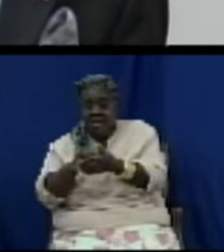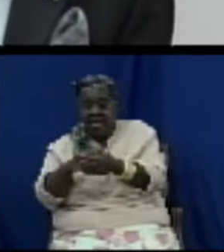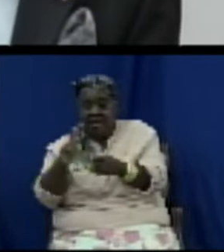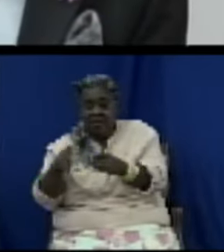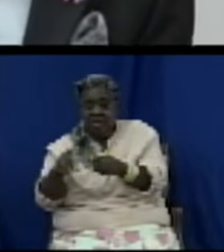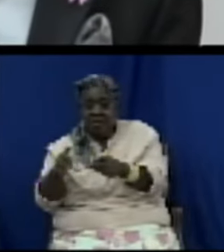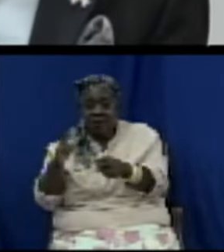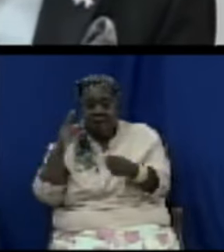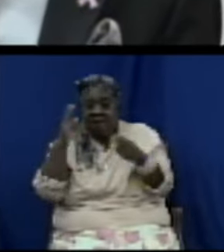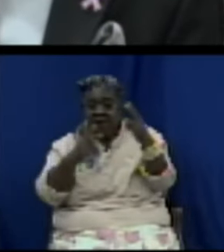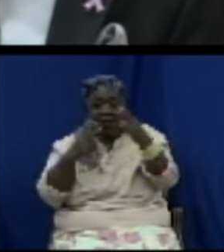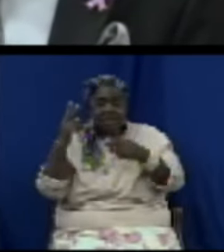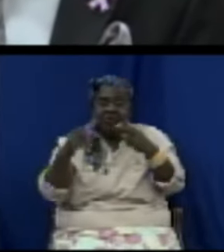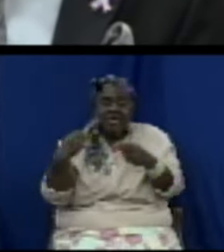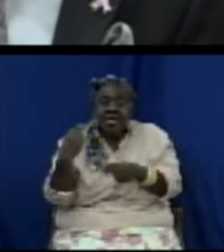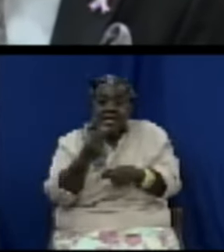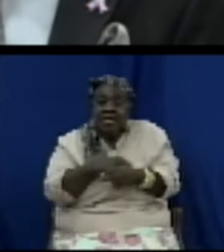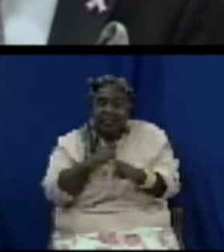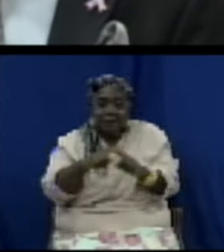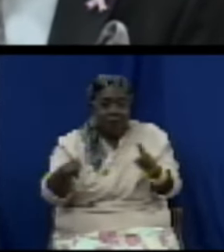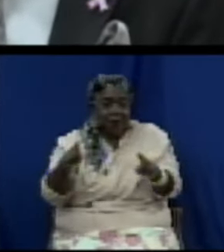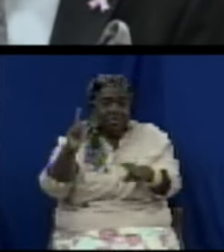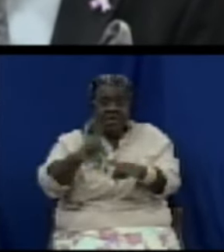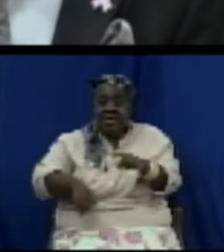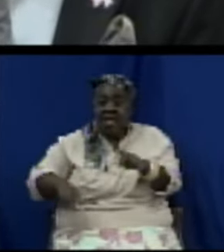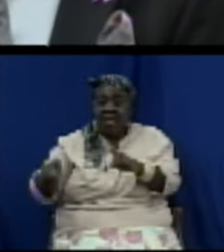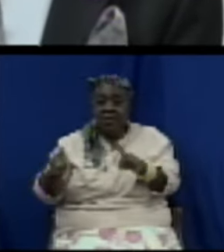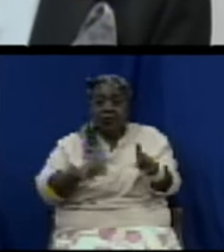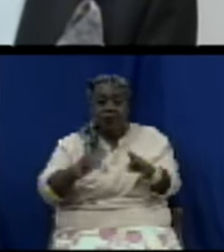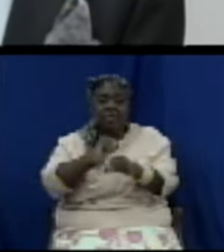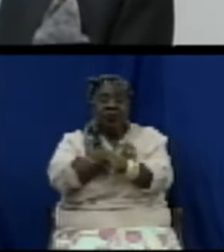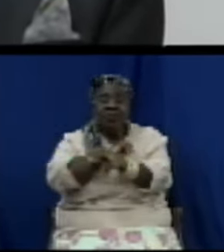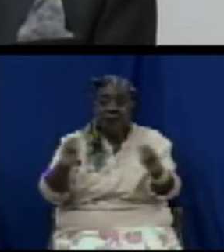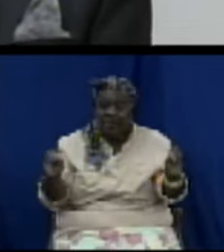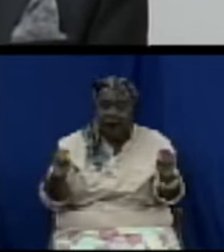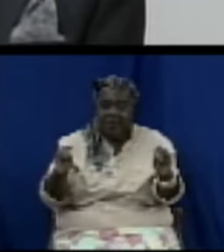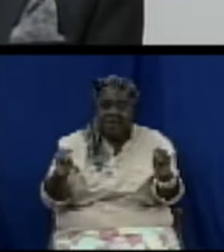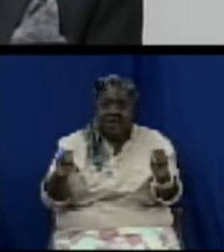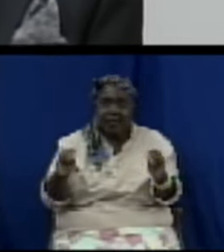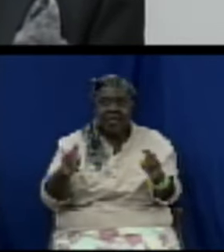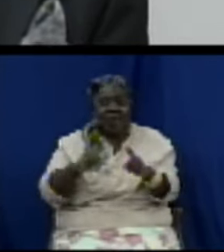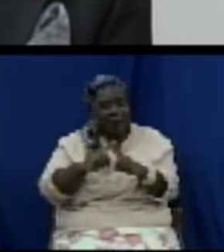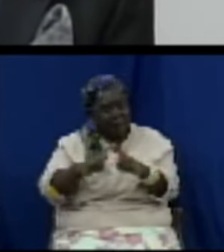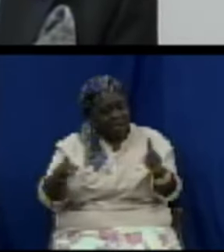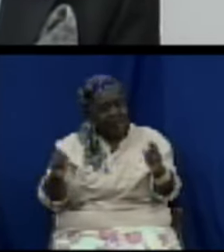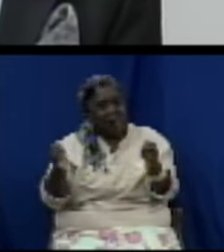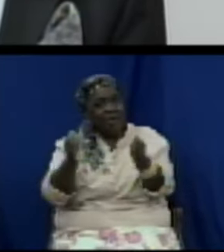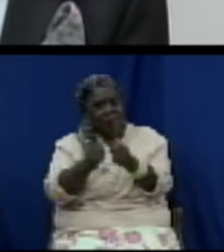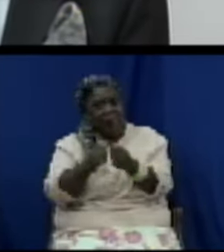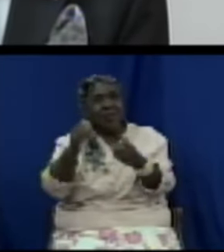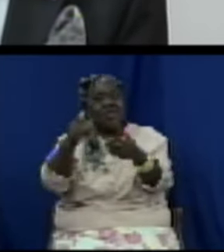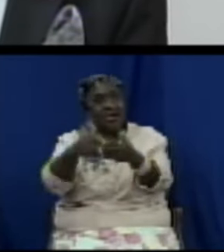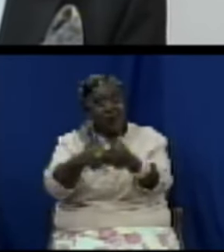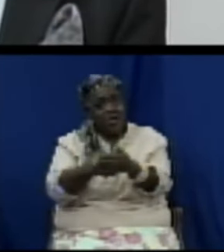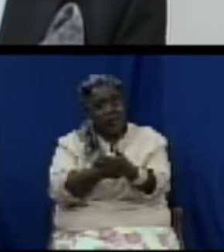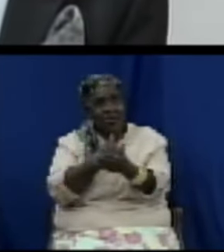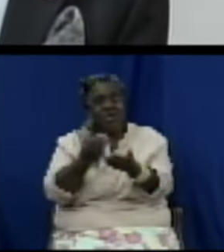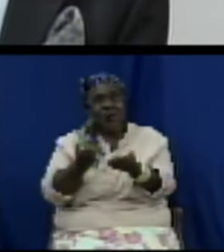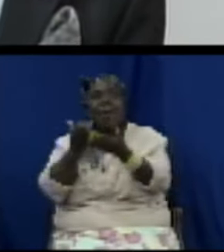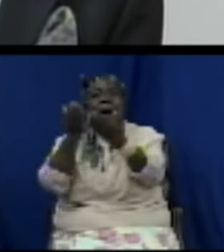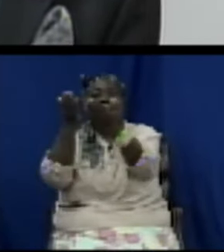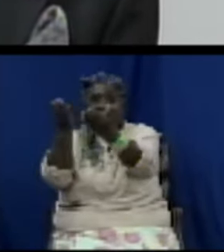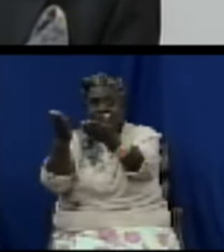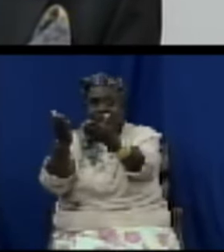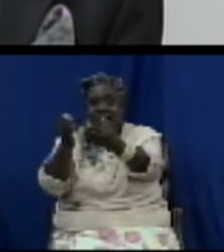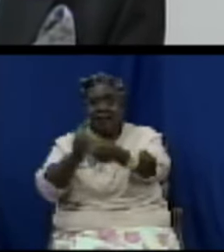young men who visit them as protection officers that they have no power as such to